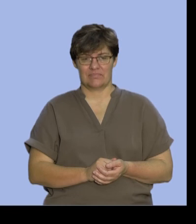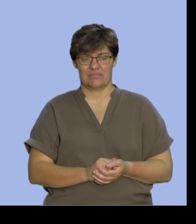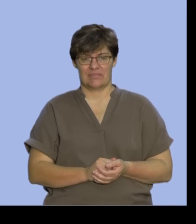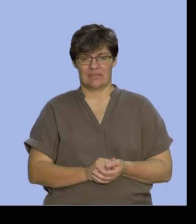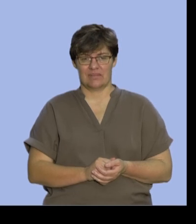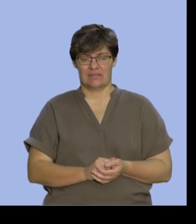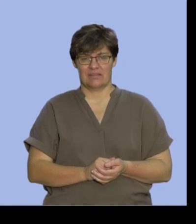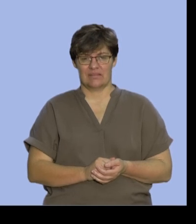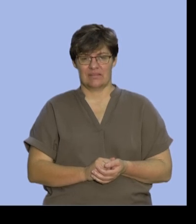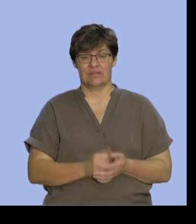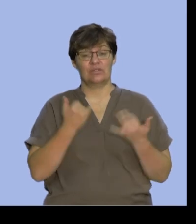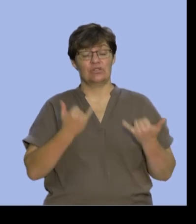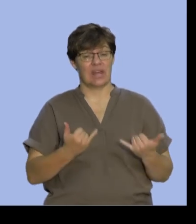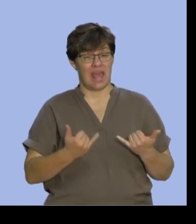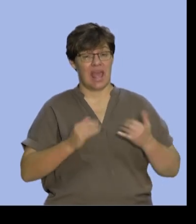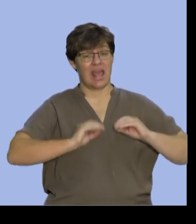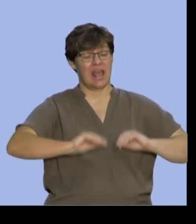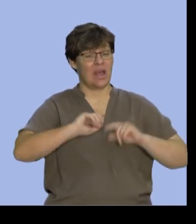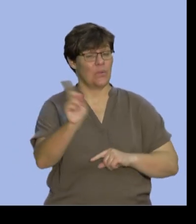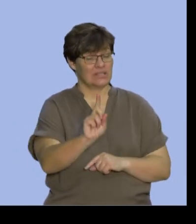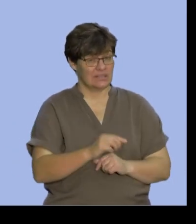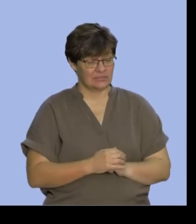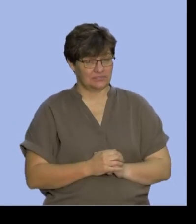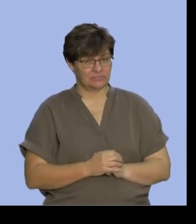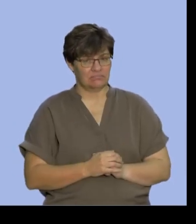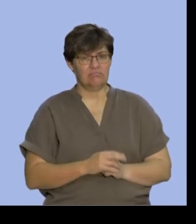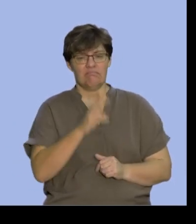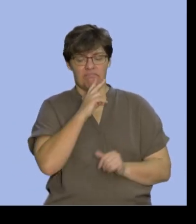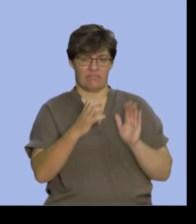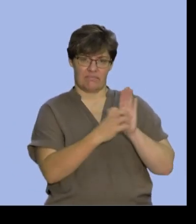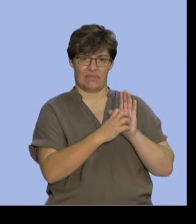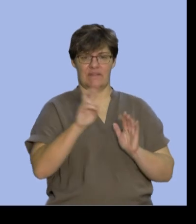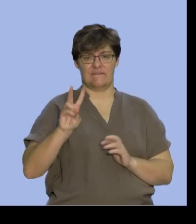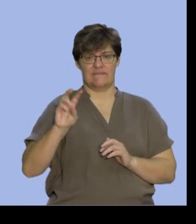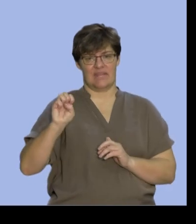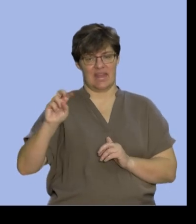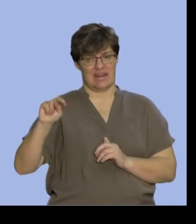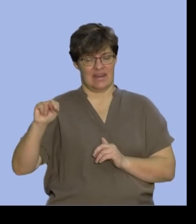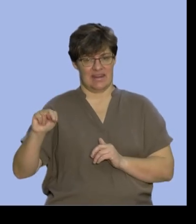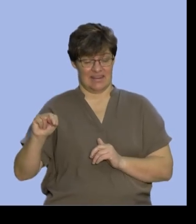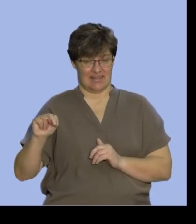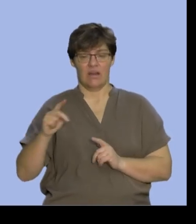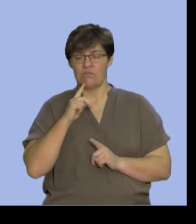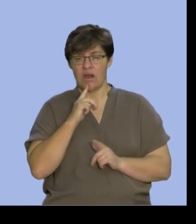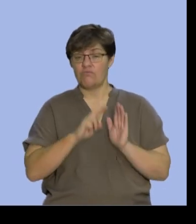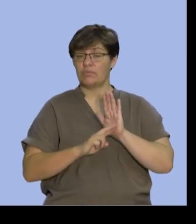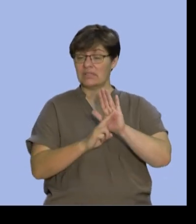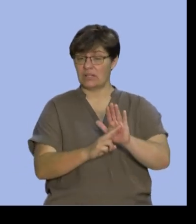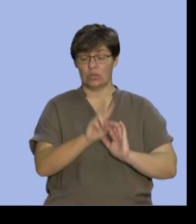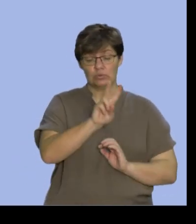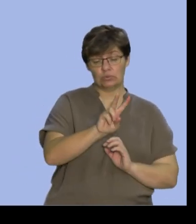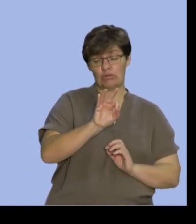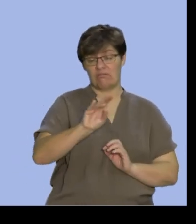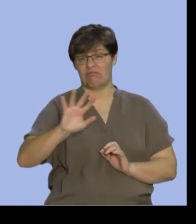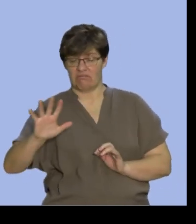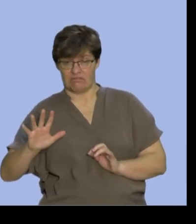in today's lesson we've looked at the fact that you can use Venn diagrams to represent two or more events we've also